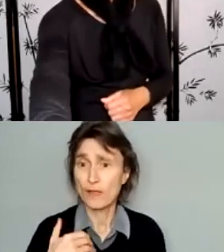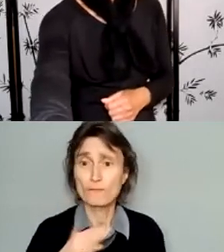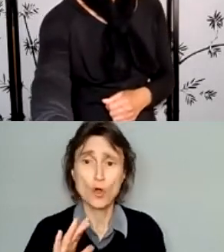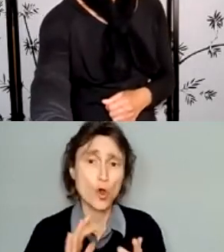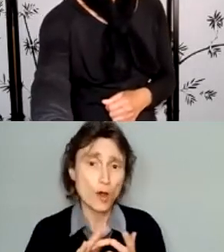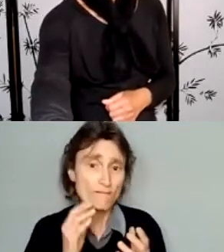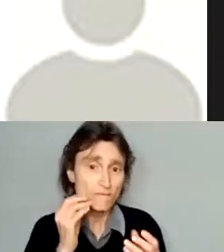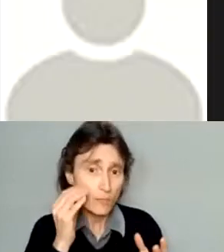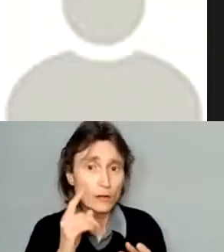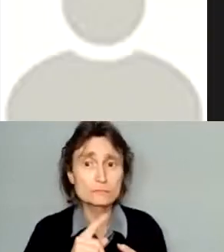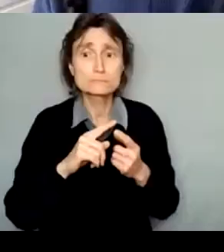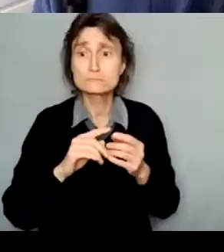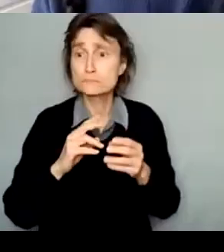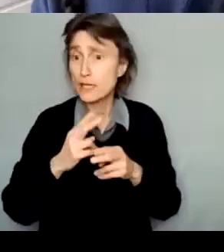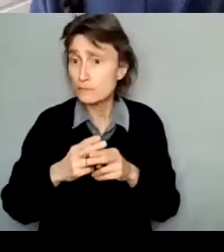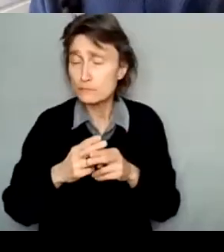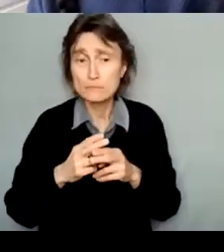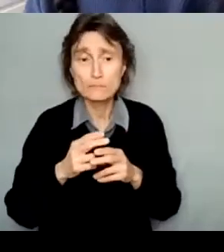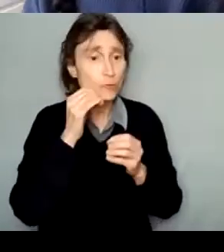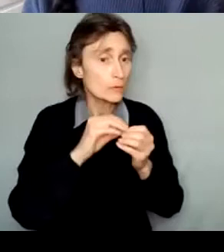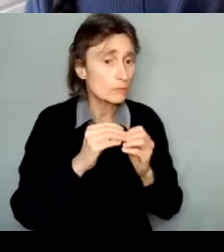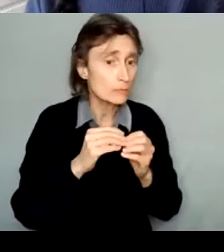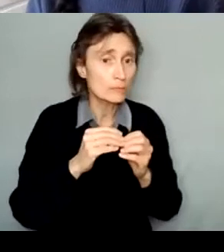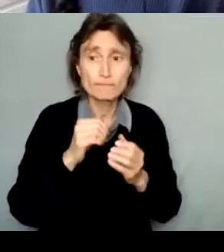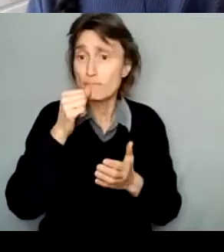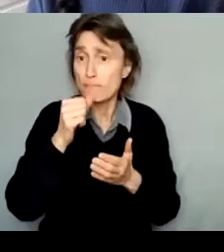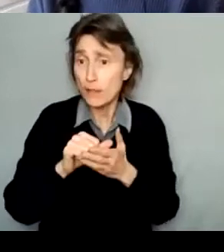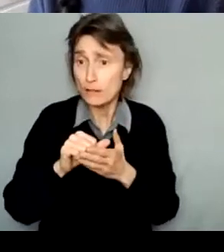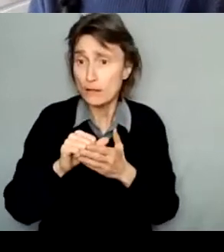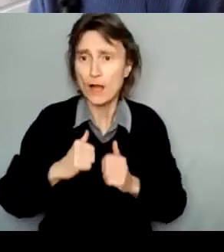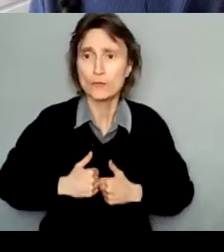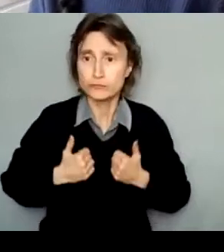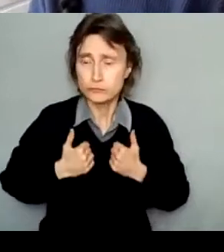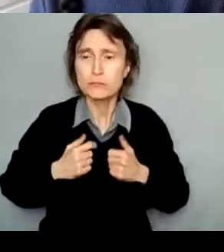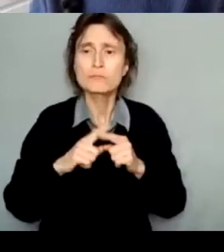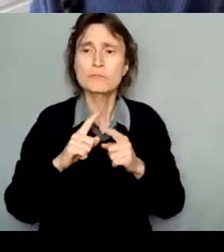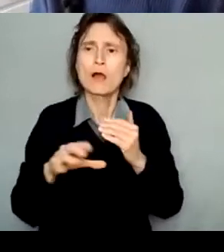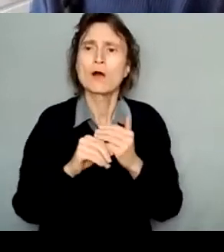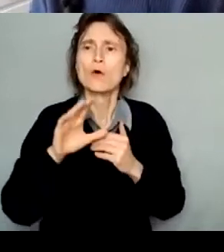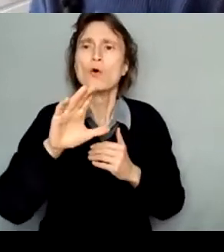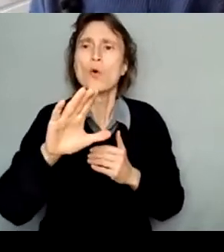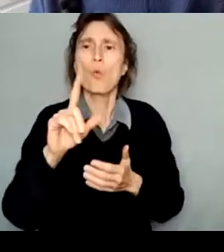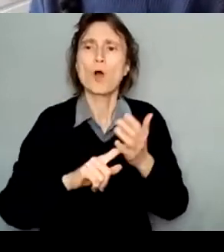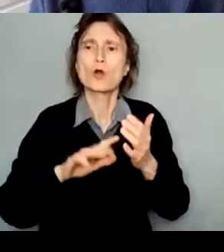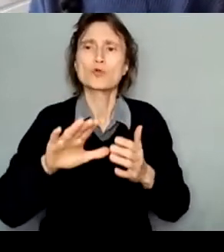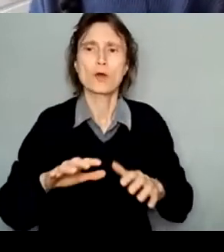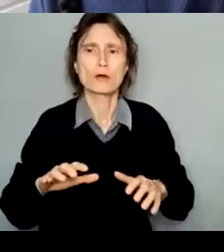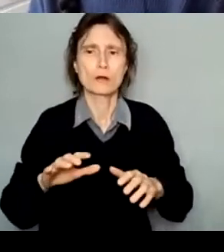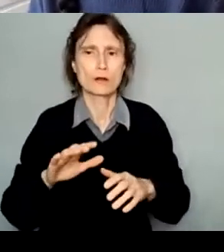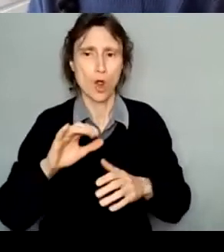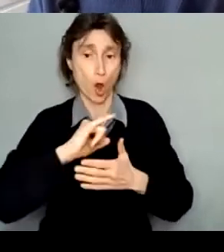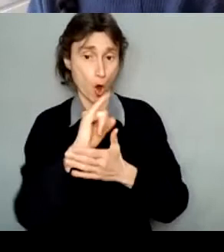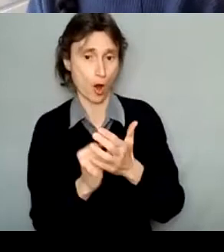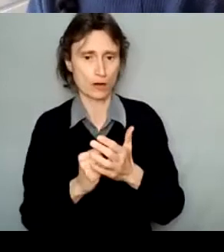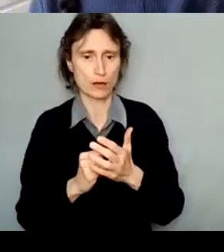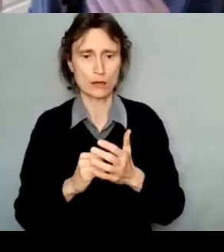phone number, email, mailing address, but it will also now include things like your artist practice statement and your artist resume